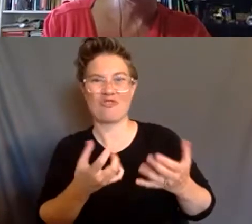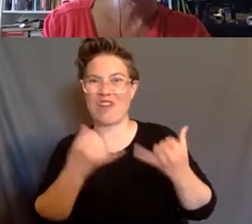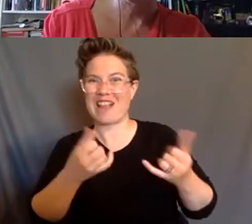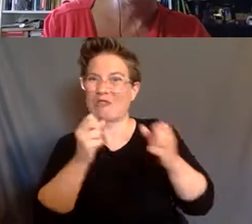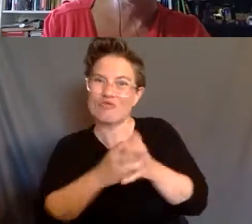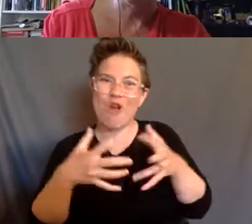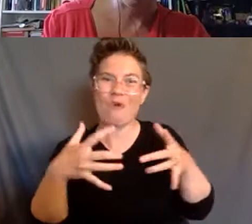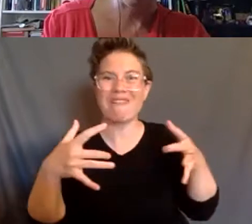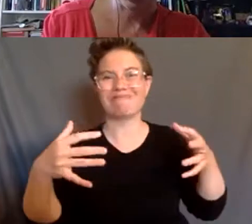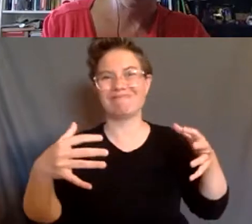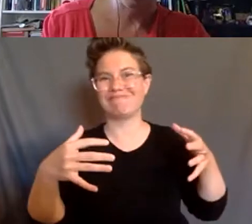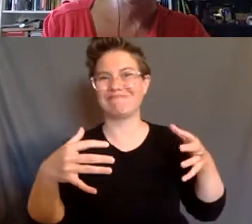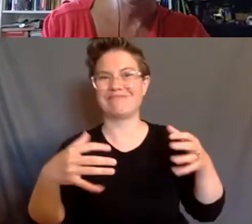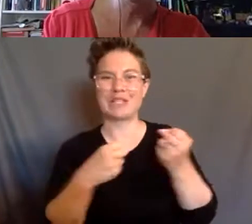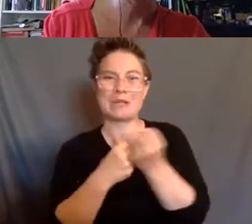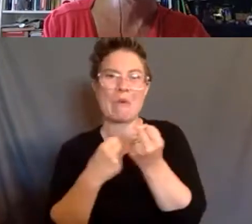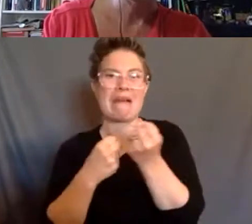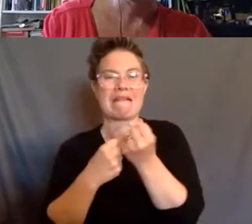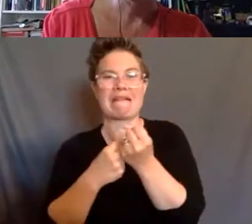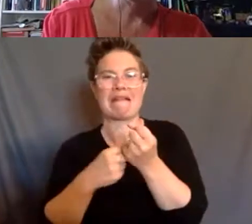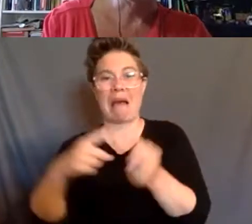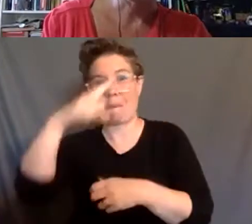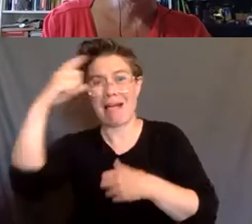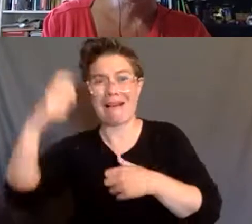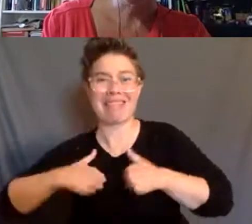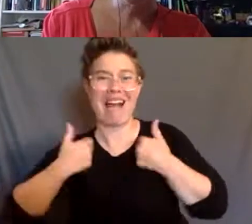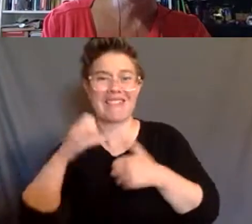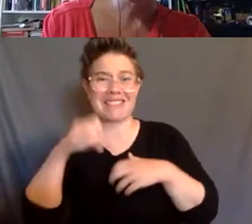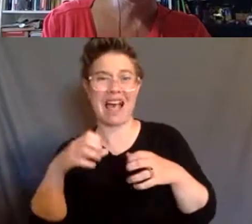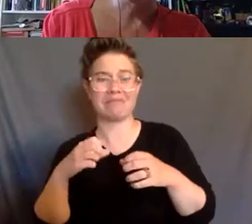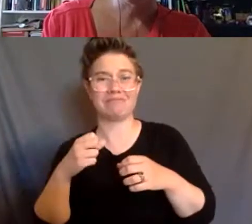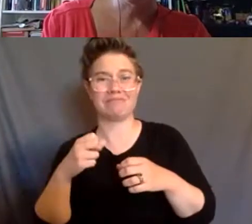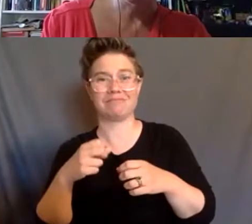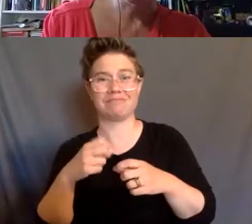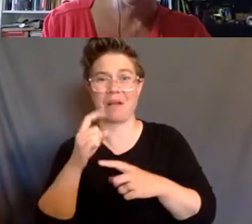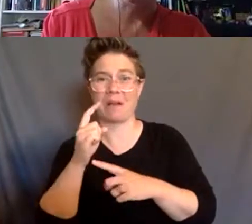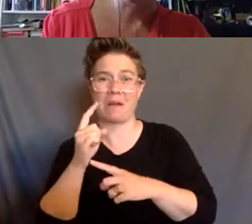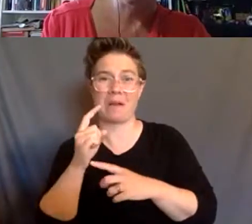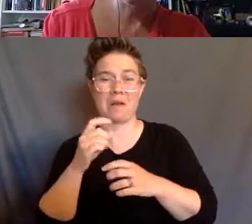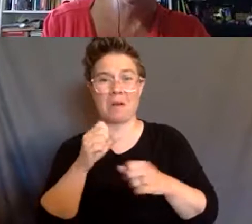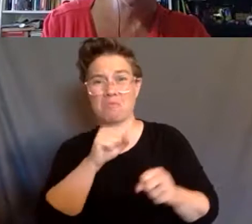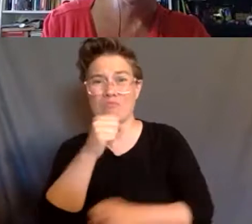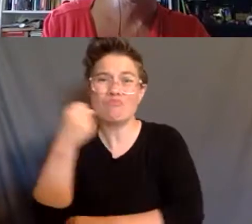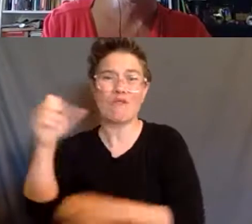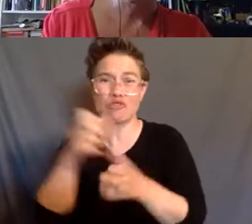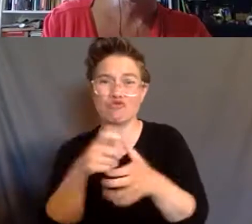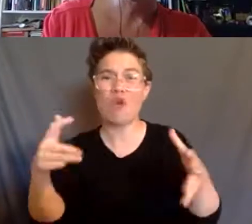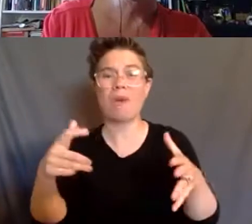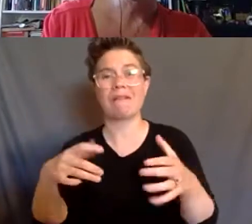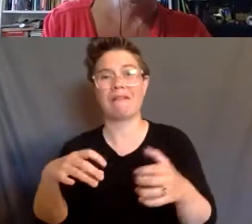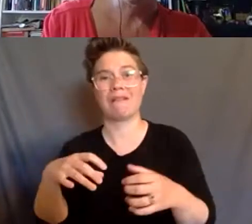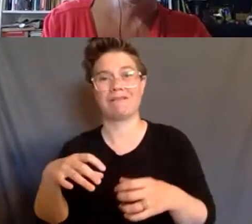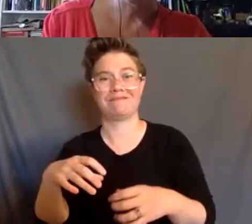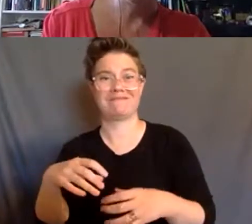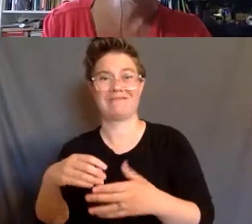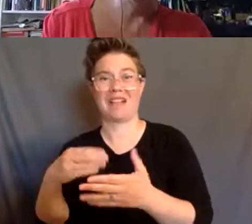movement to defend black lives is growing. The movement to defend the police is growing. And I